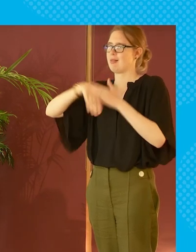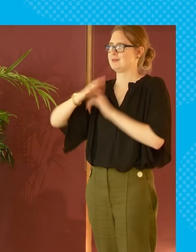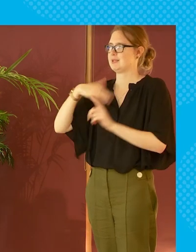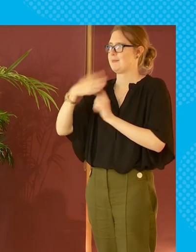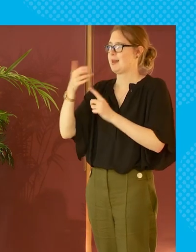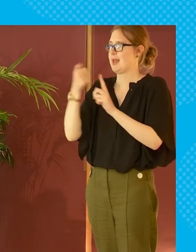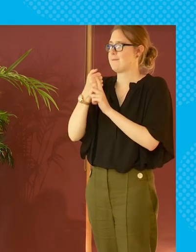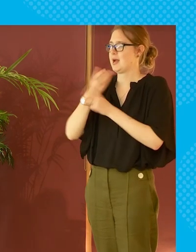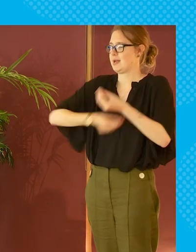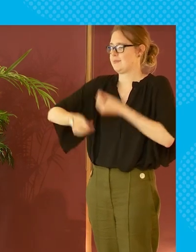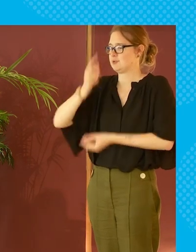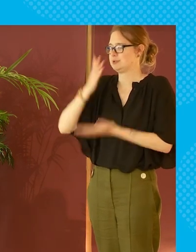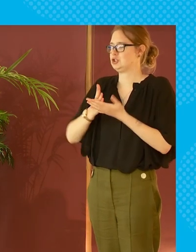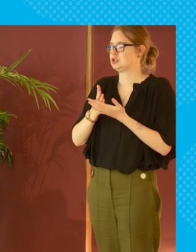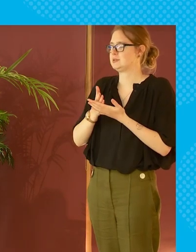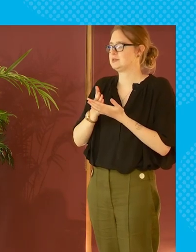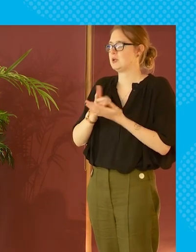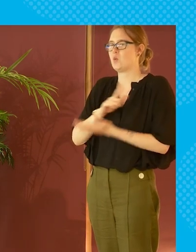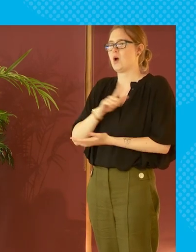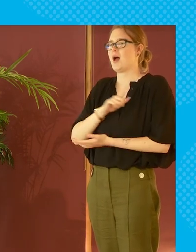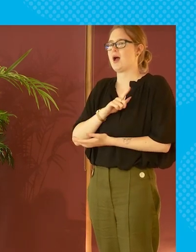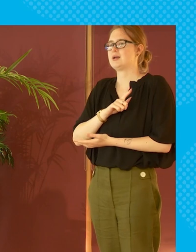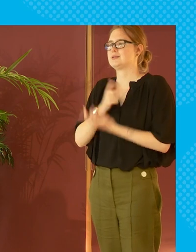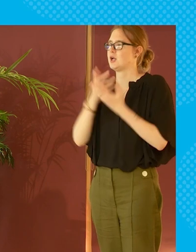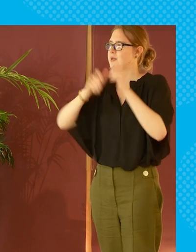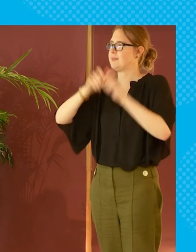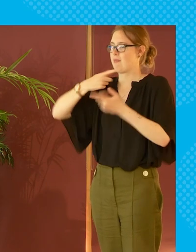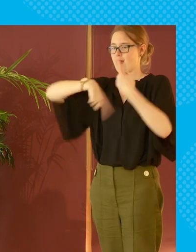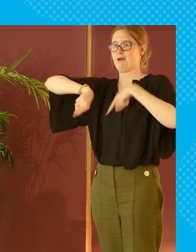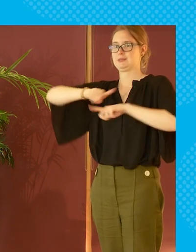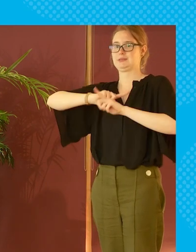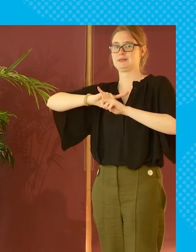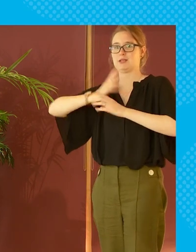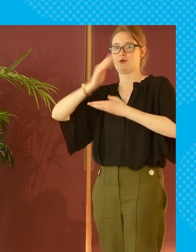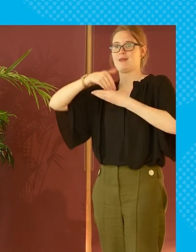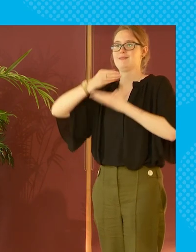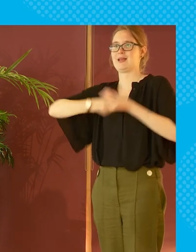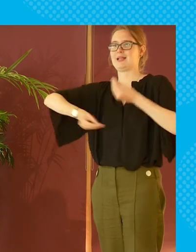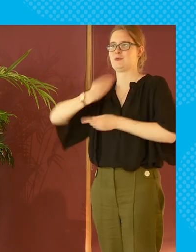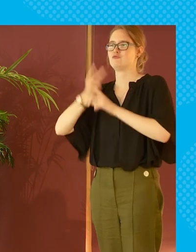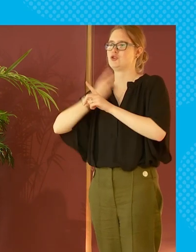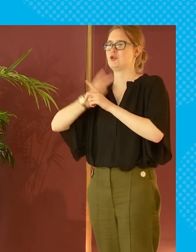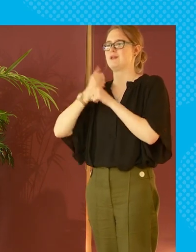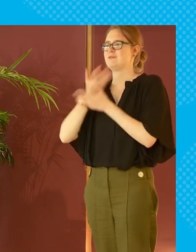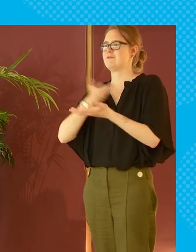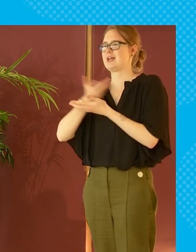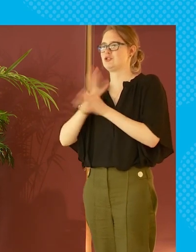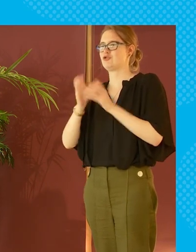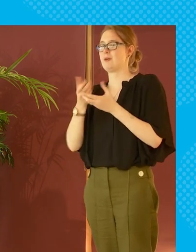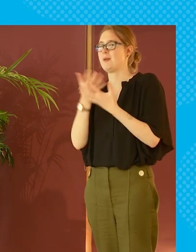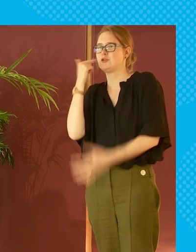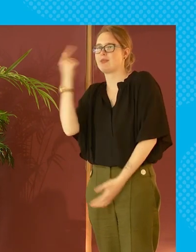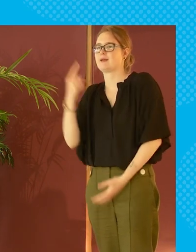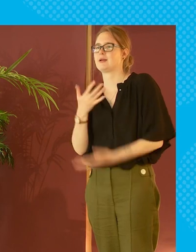people in society are impacted by economic decision making why let's see how many people like us are on the economic renewal advisory